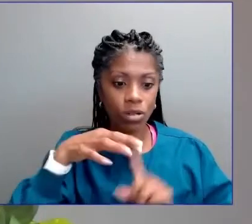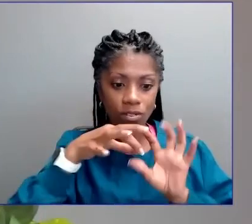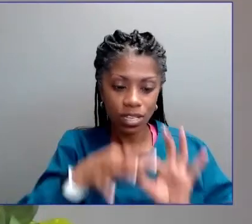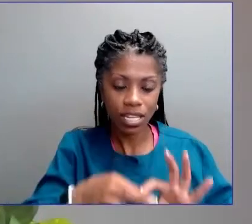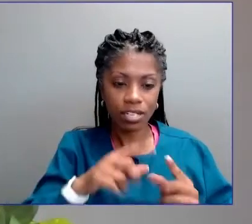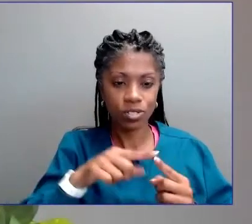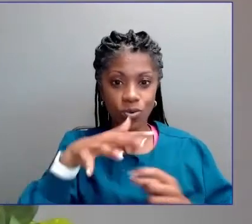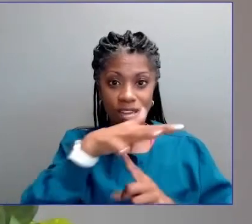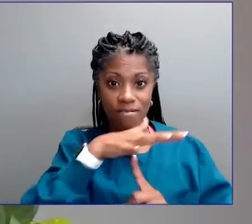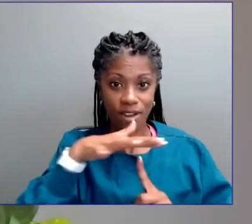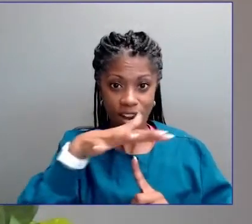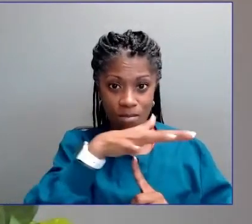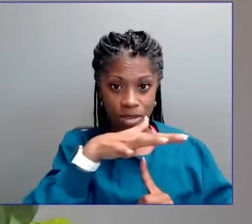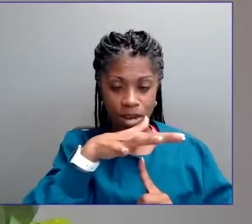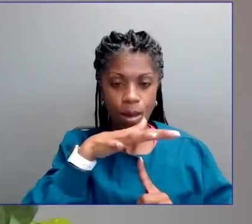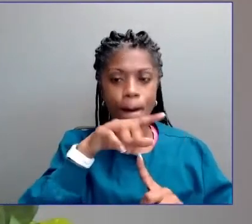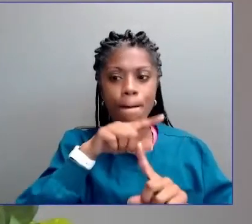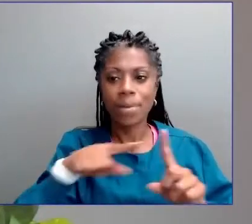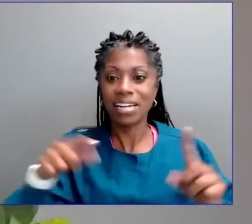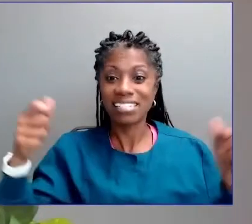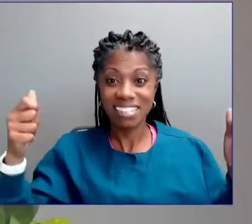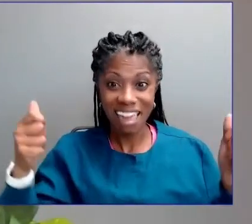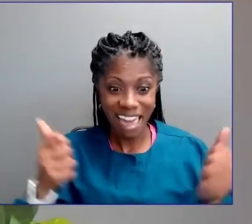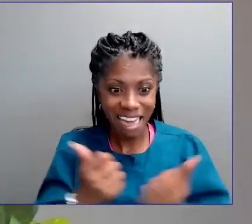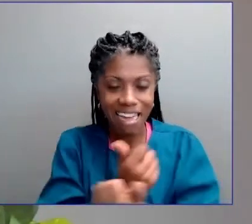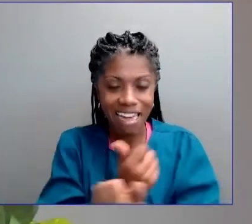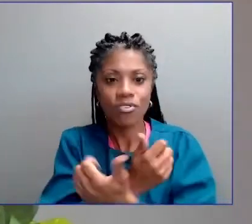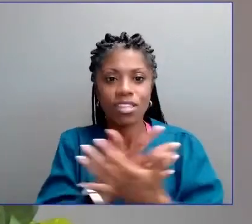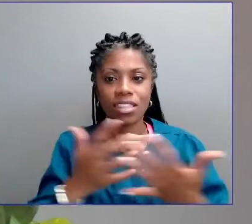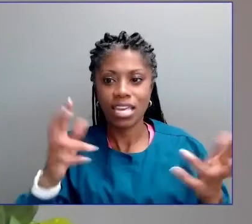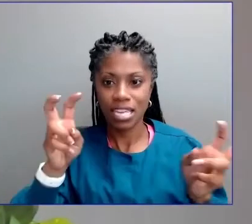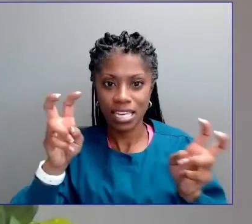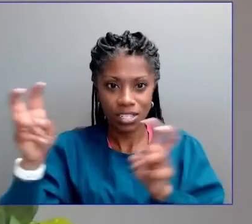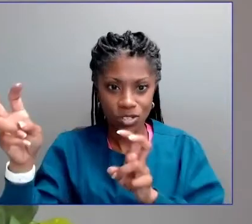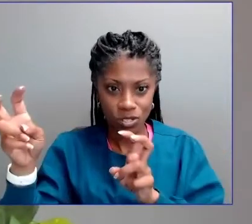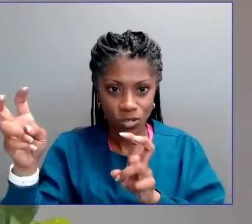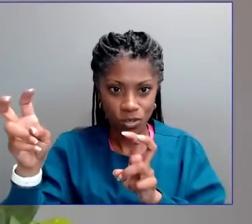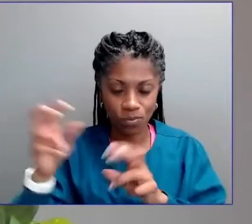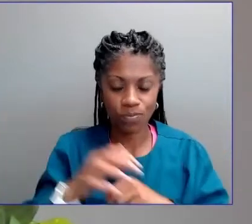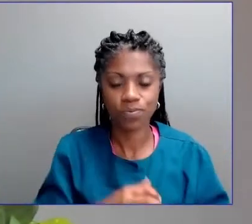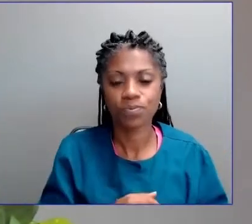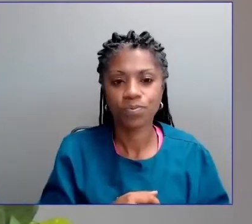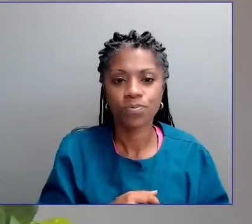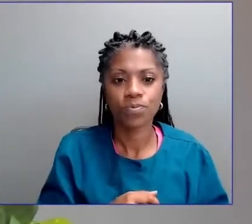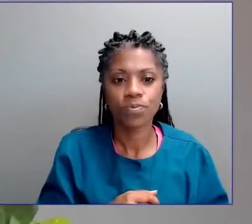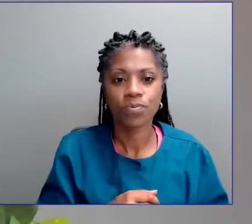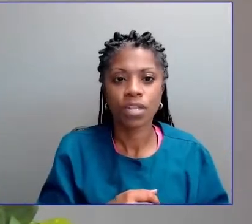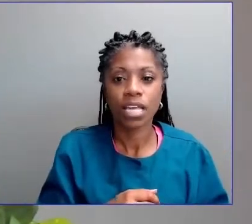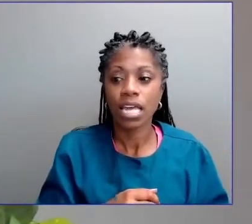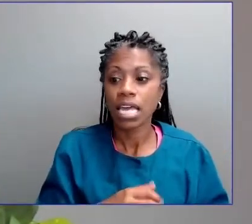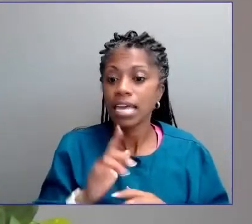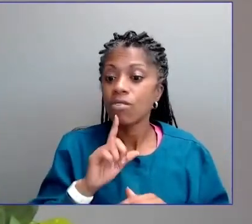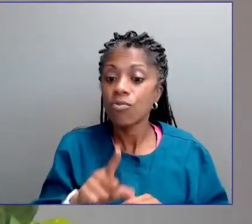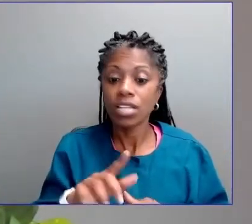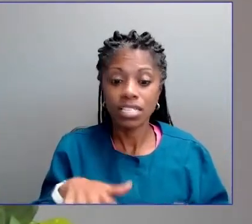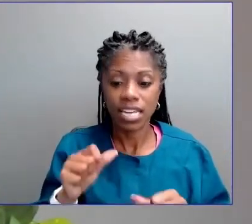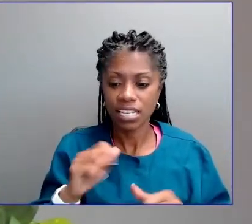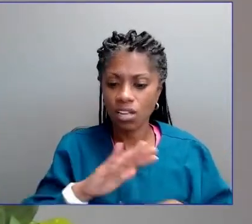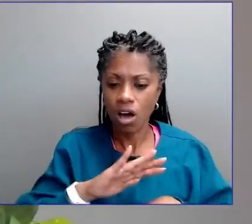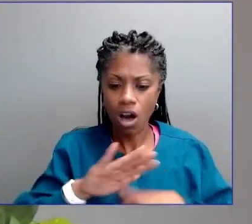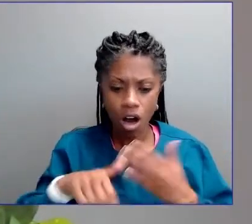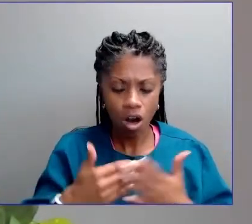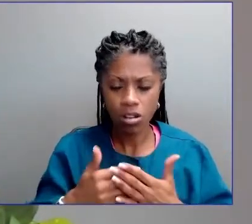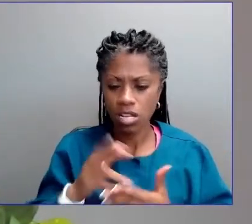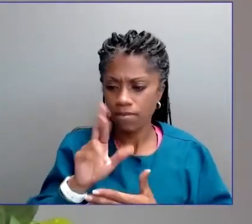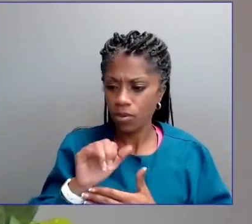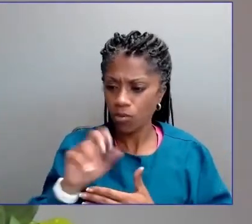here to talk to you today about how climate change is a threat multiplier. It takes all of the risks that we already face today, whether